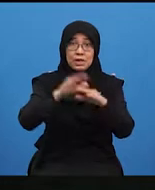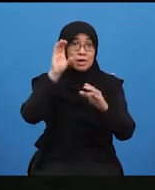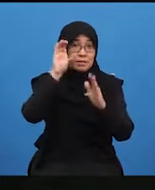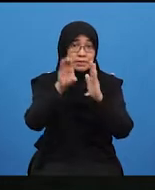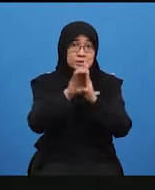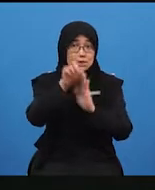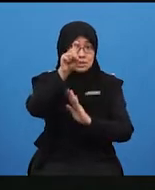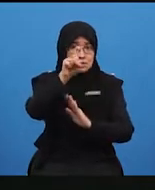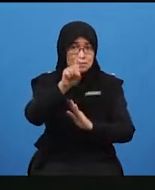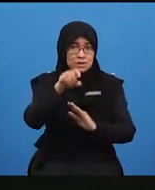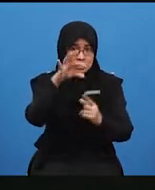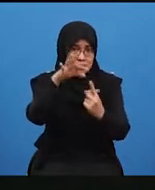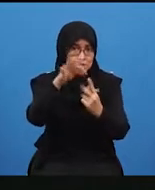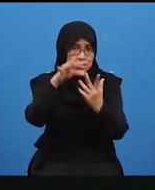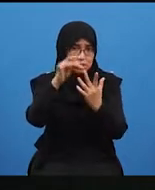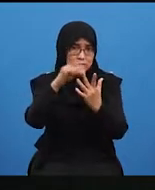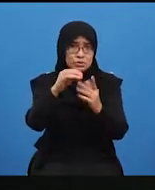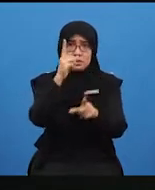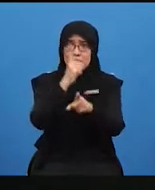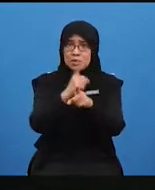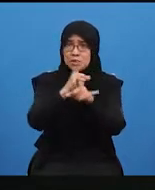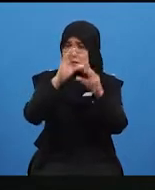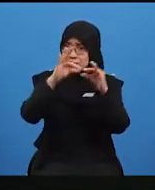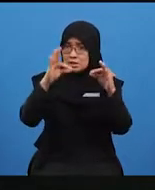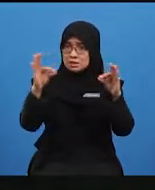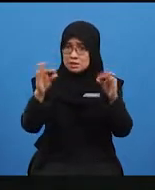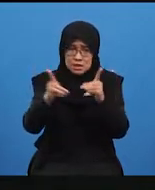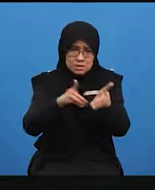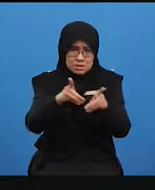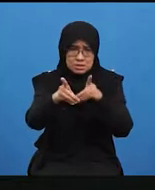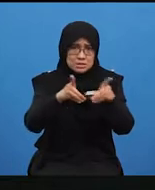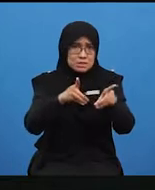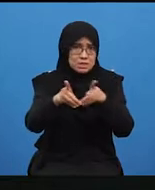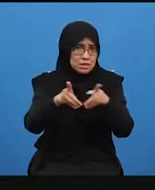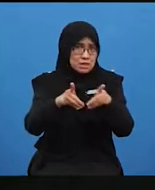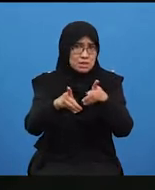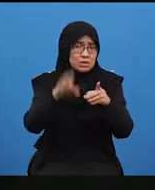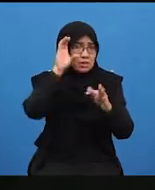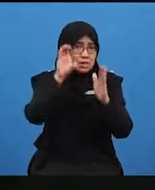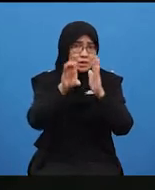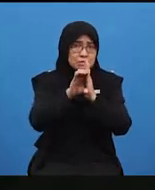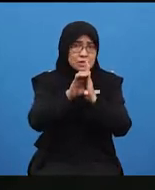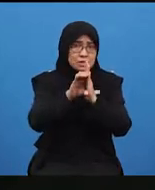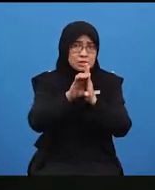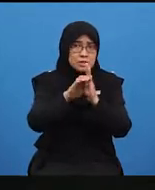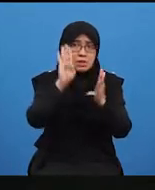the correct sentences describing the picture before the buzzer goes.